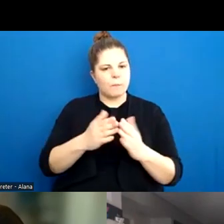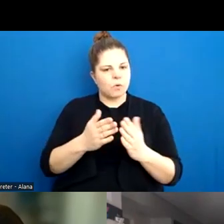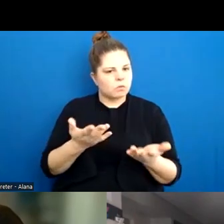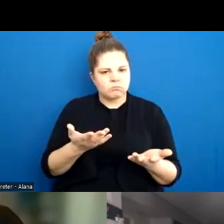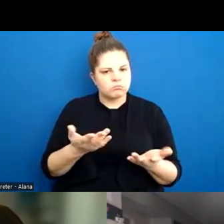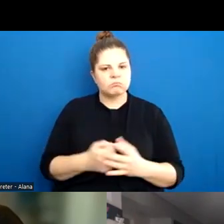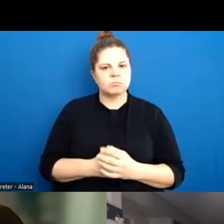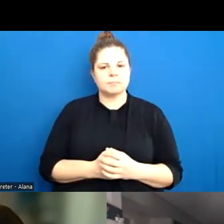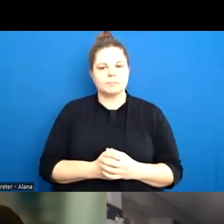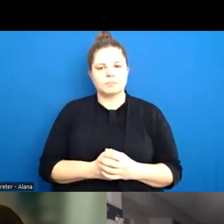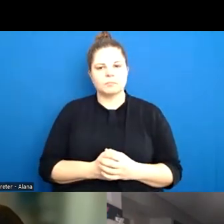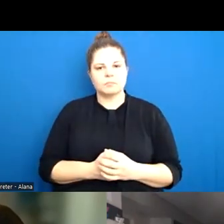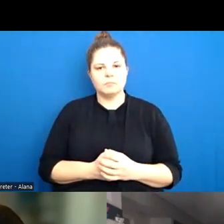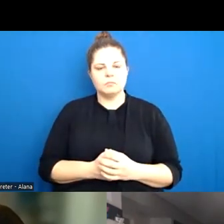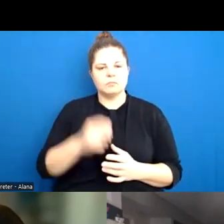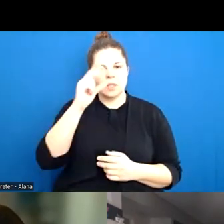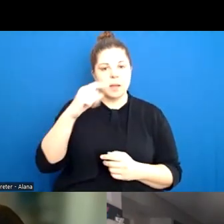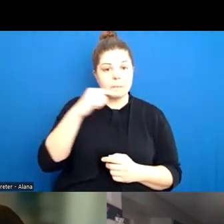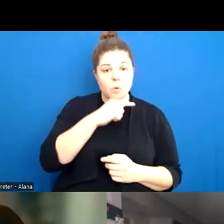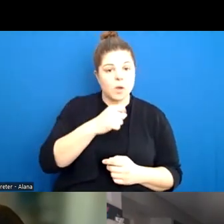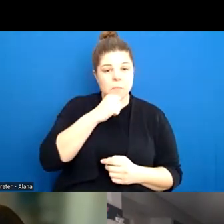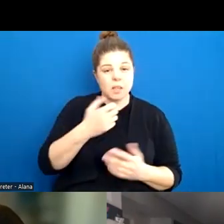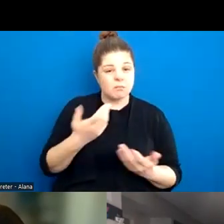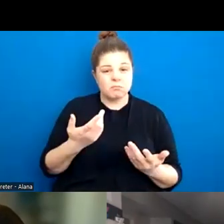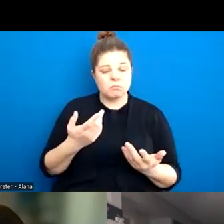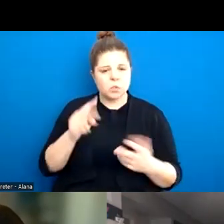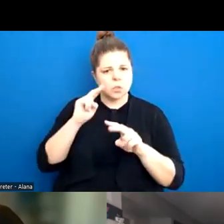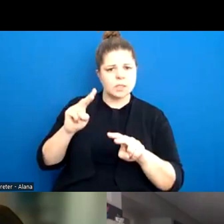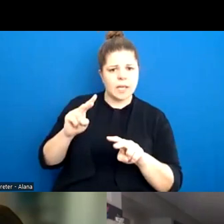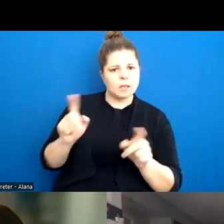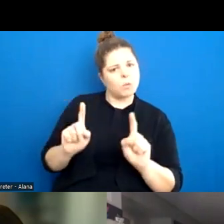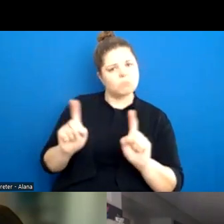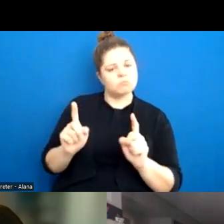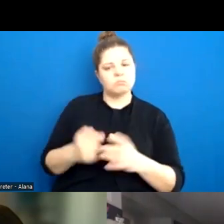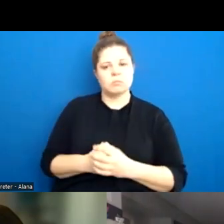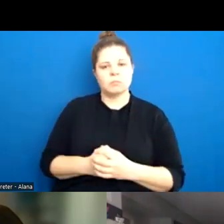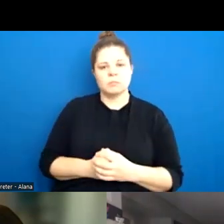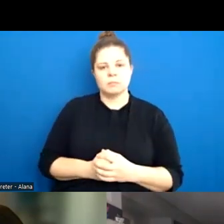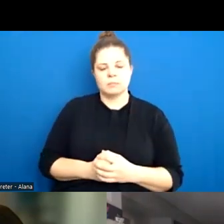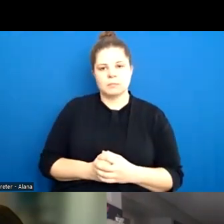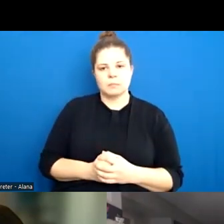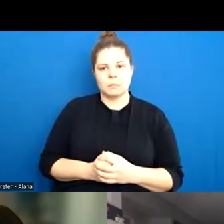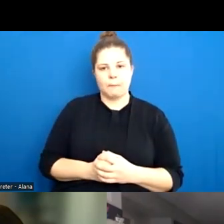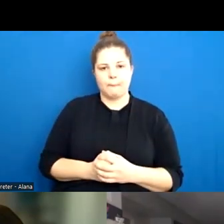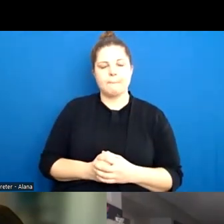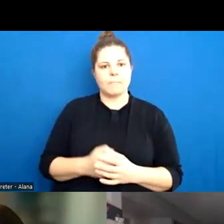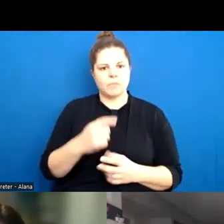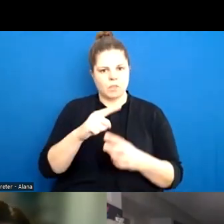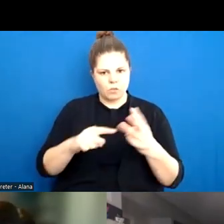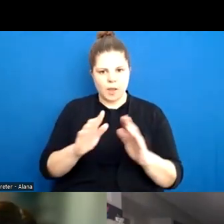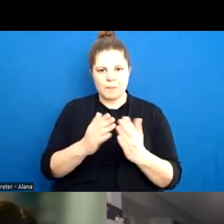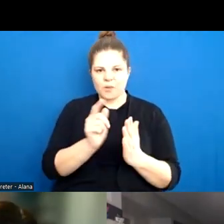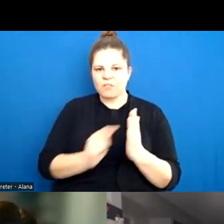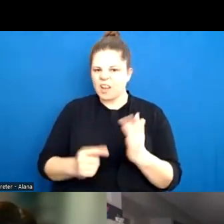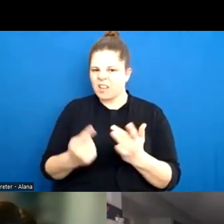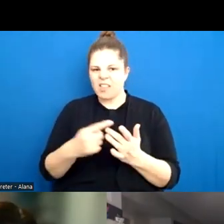these sort of conversations with young boys and men, what have you seen and learned over your three books together and lots of other things that you've done separately in your lives?